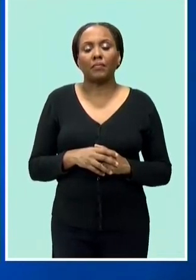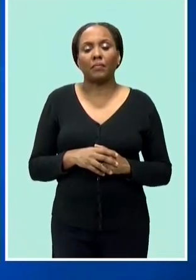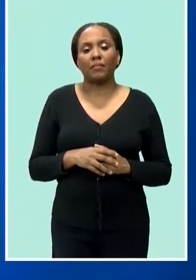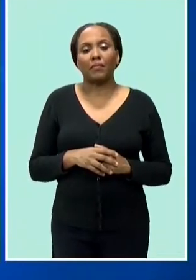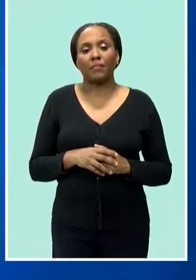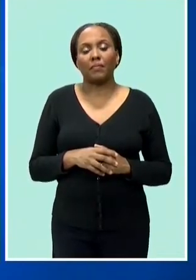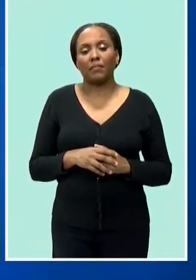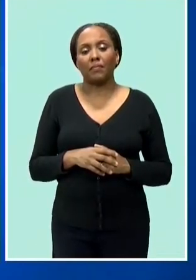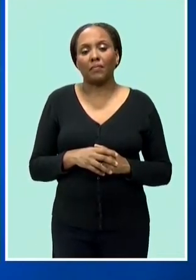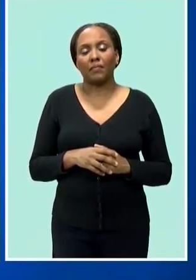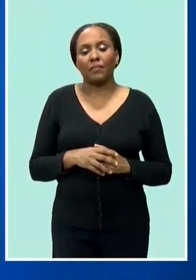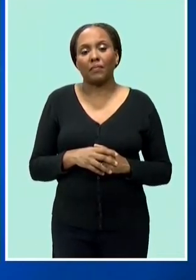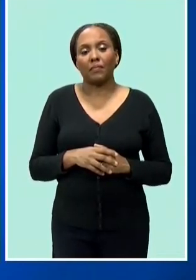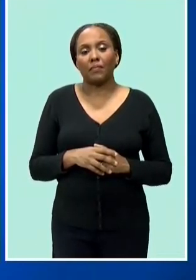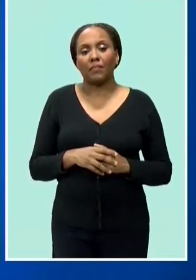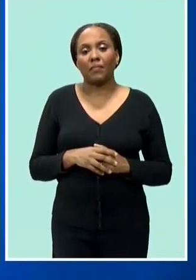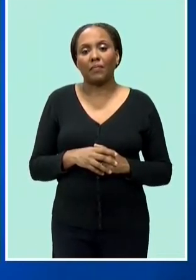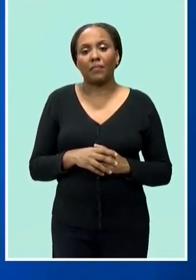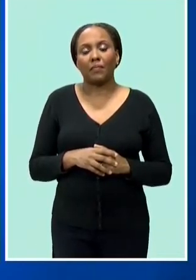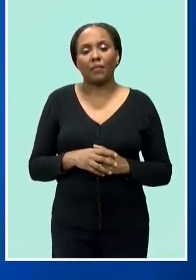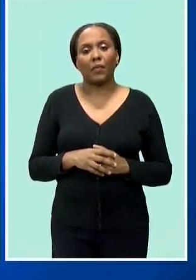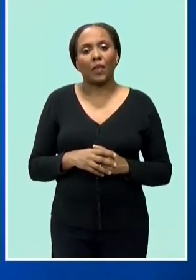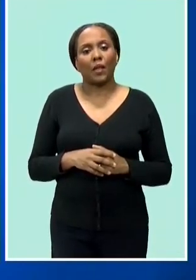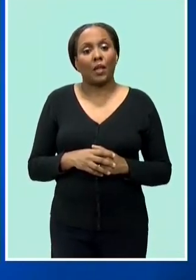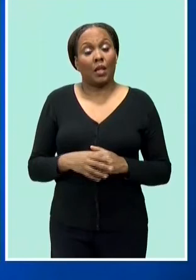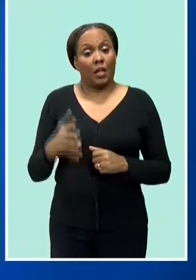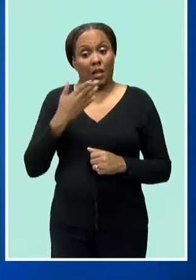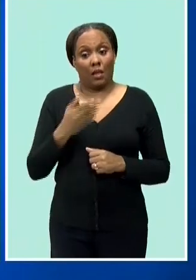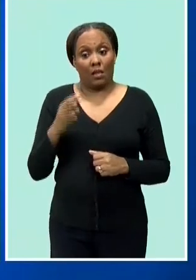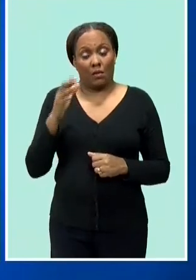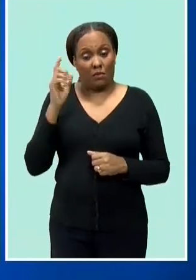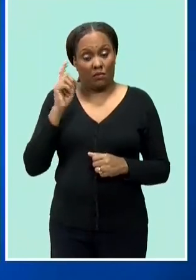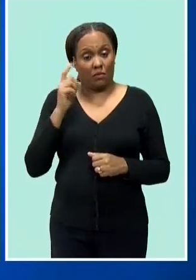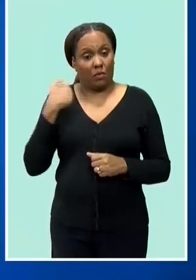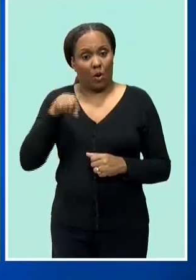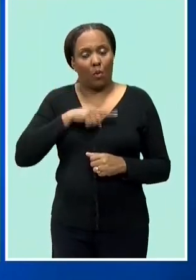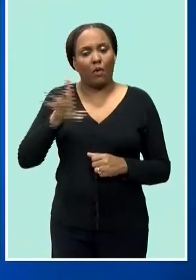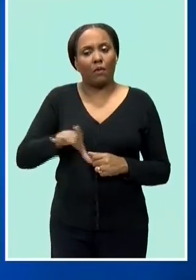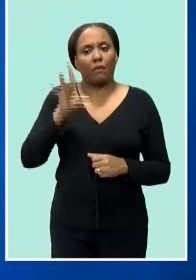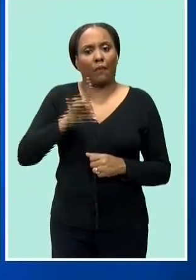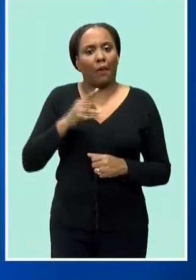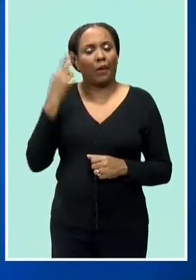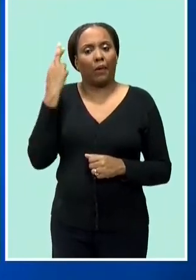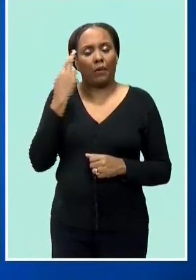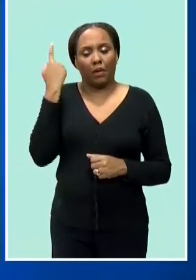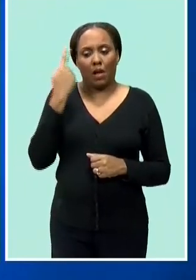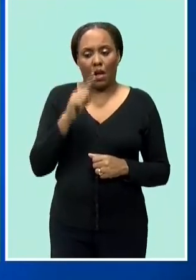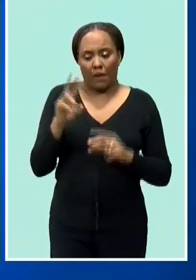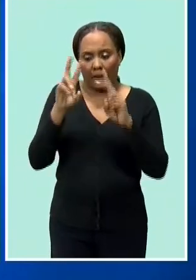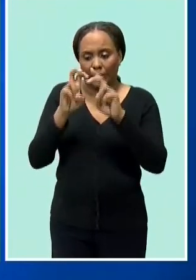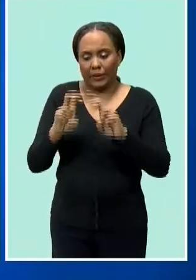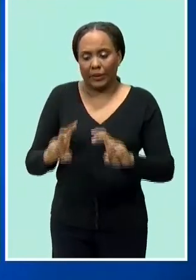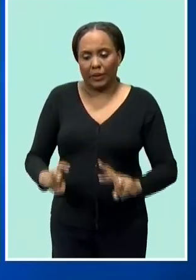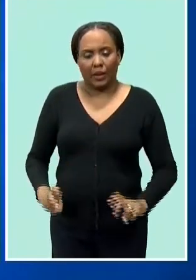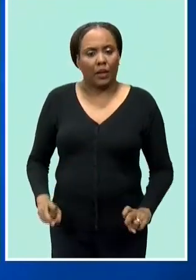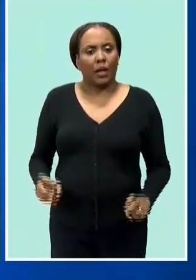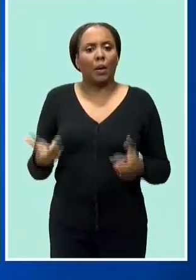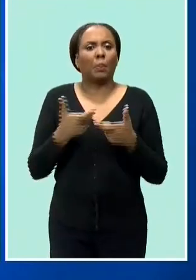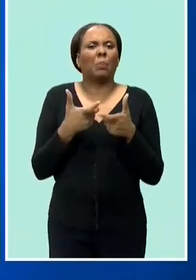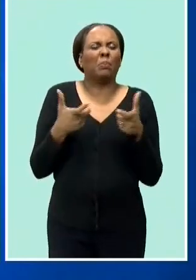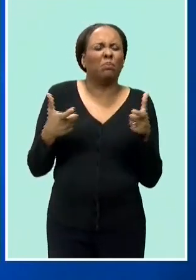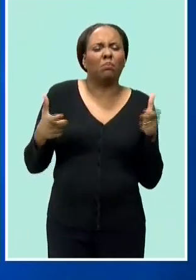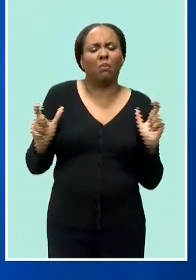to inquire into public expenditure with respect to a multi-billion dollar project